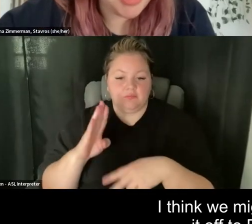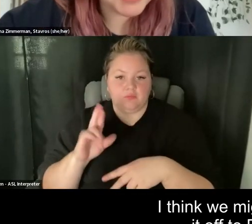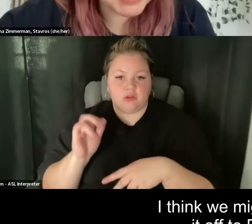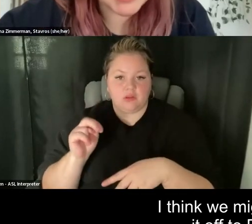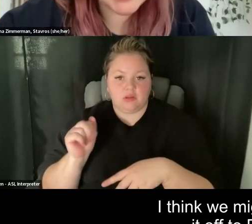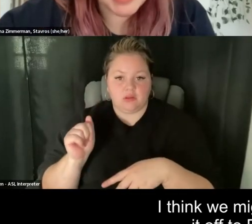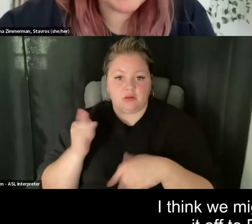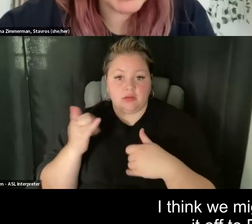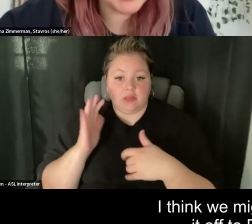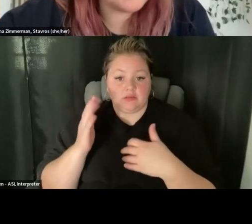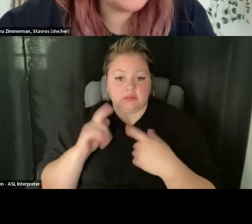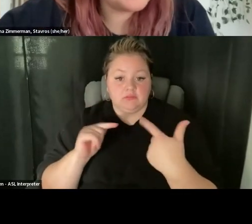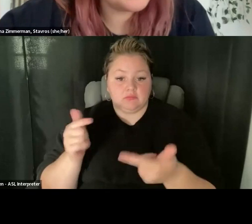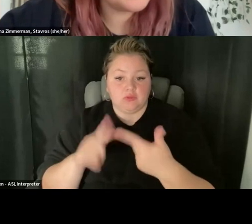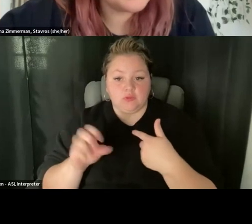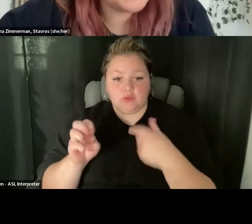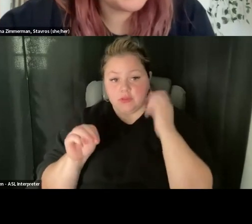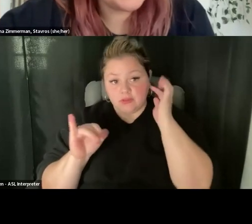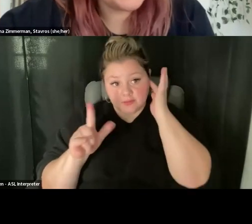handing it off to Emily now.